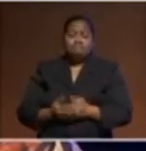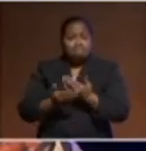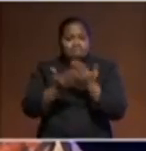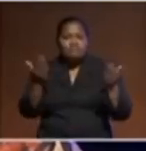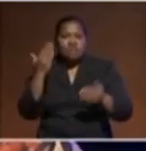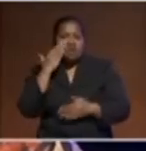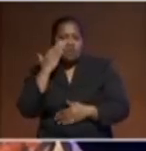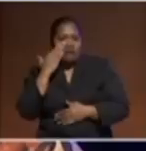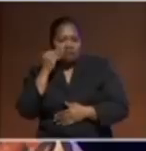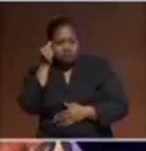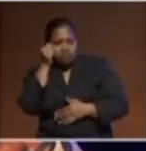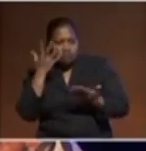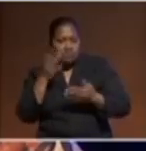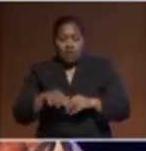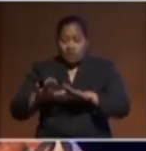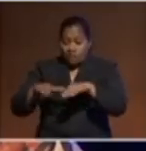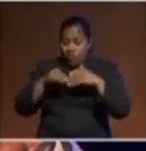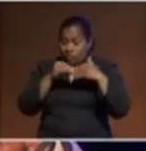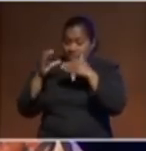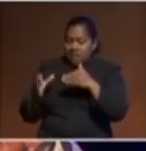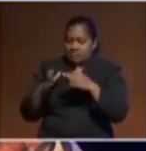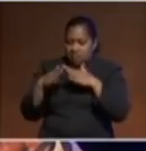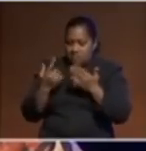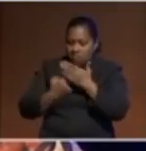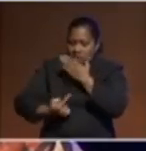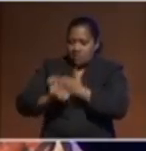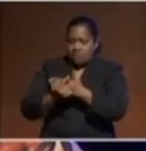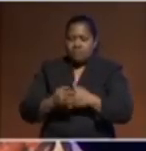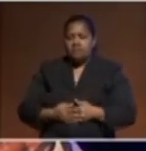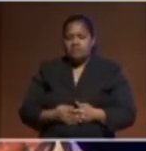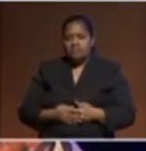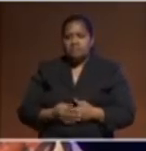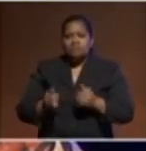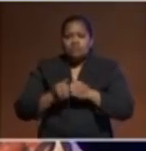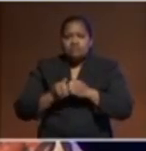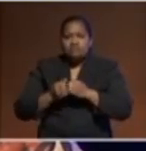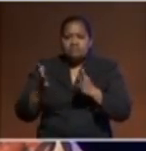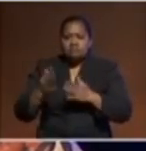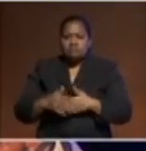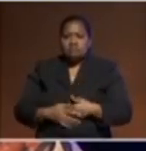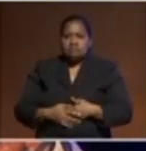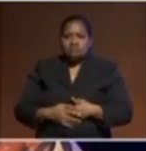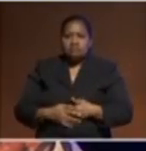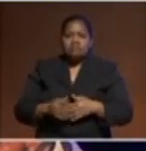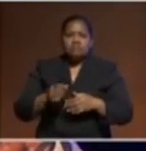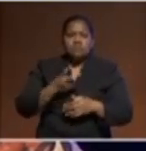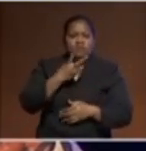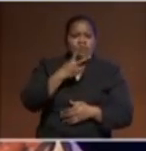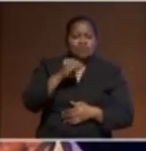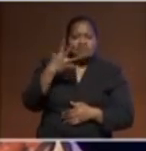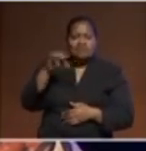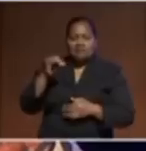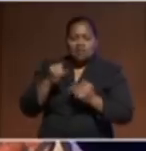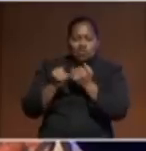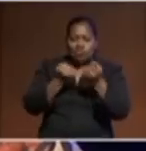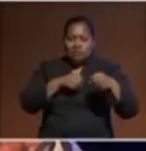forum leaders are shortly going to begin in-depth considerations around the 2050 strategy for the blue Pacific continent.